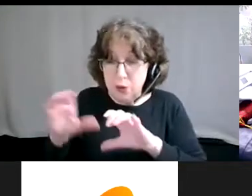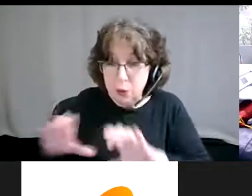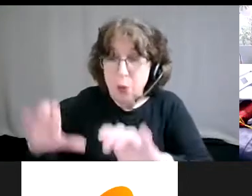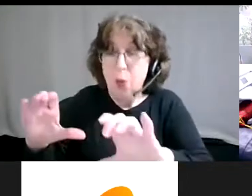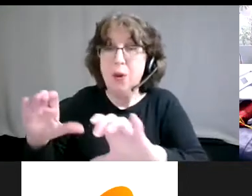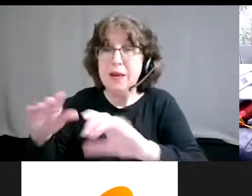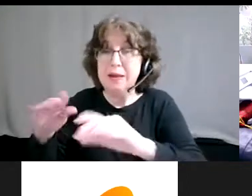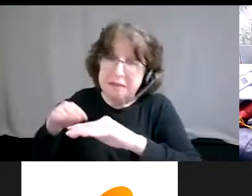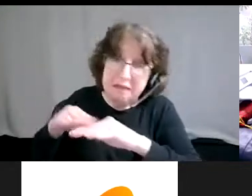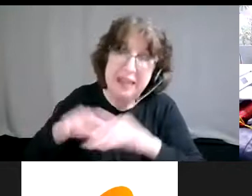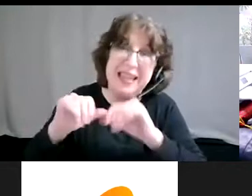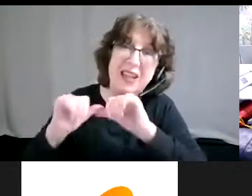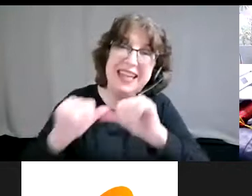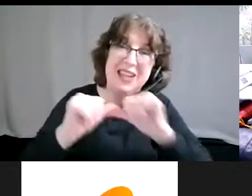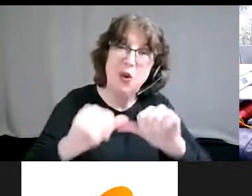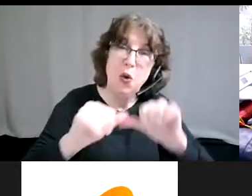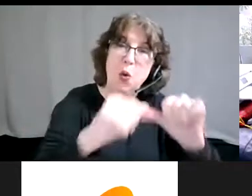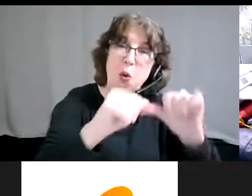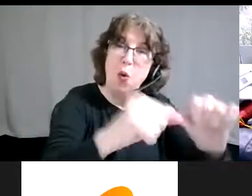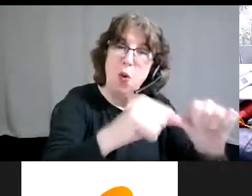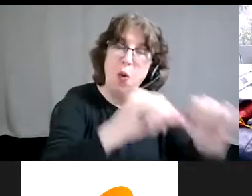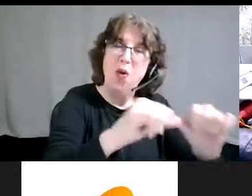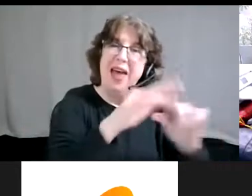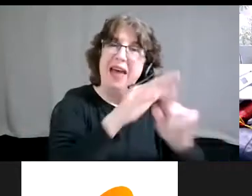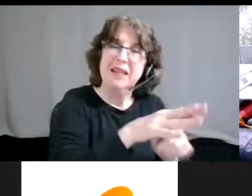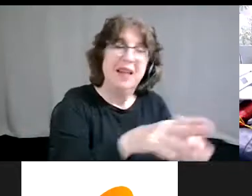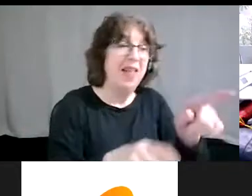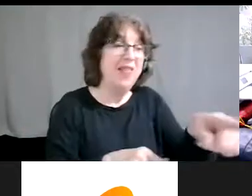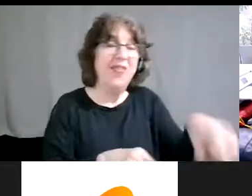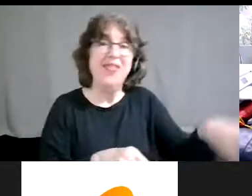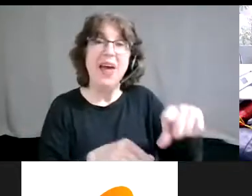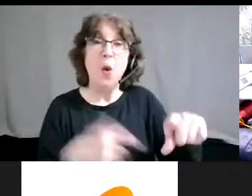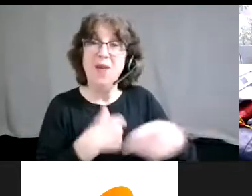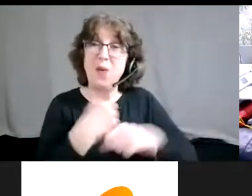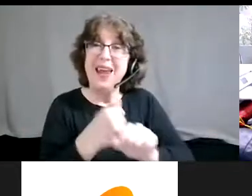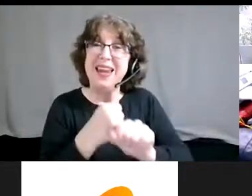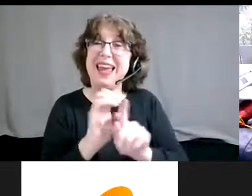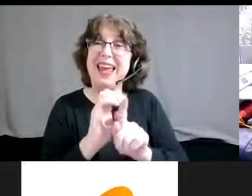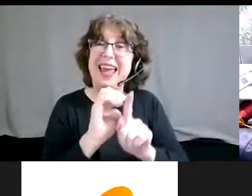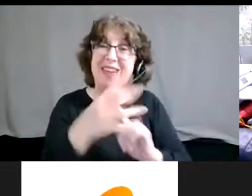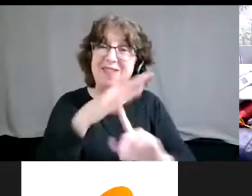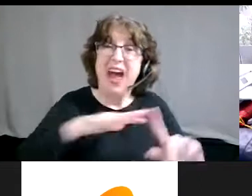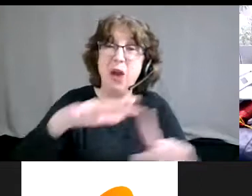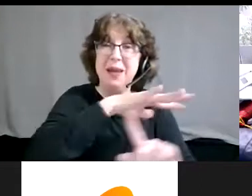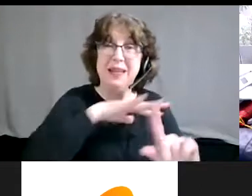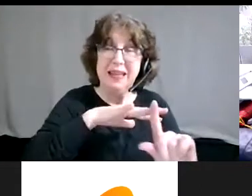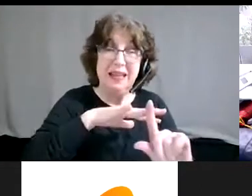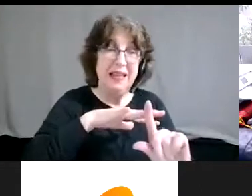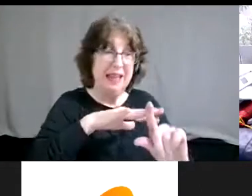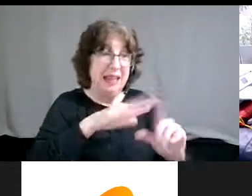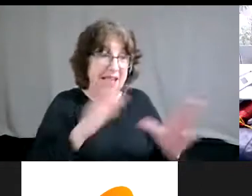environments that in itself are naturally, um, toxic figuratively, literally